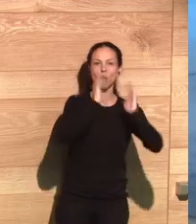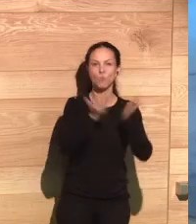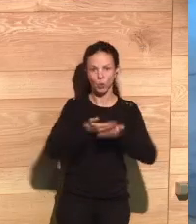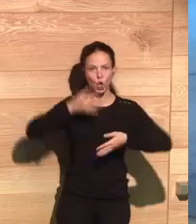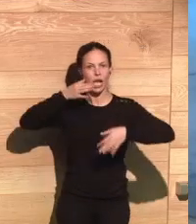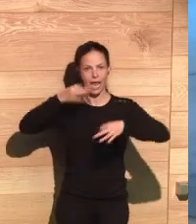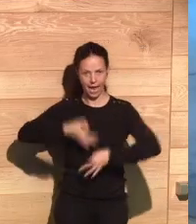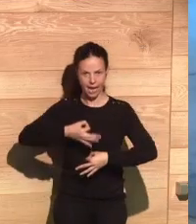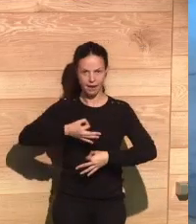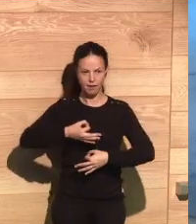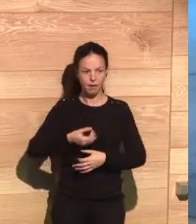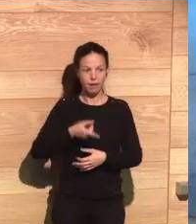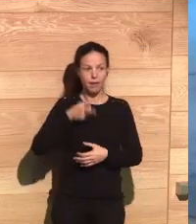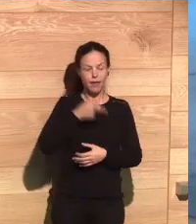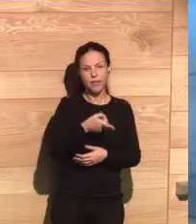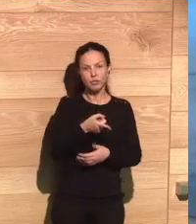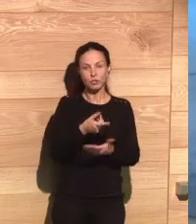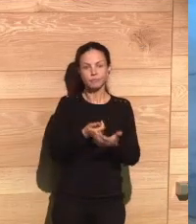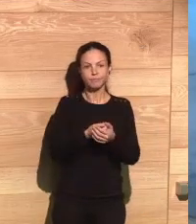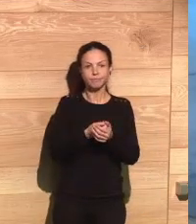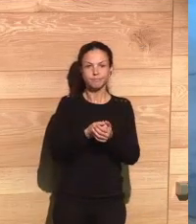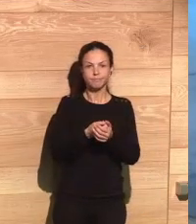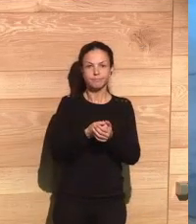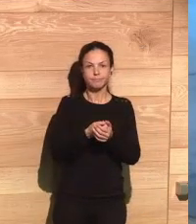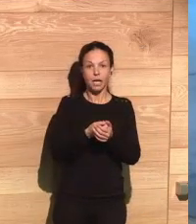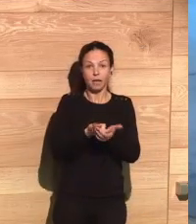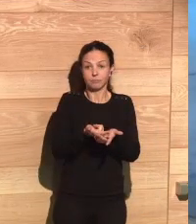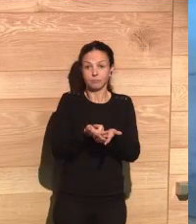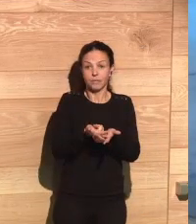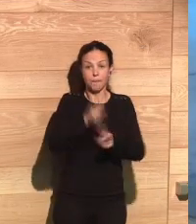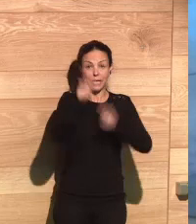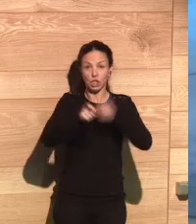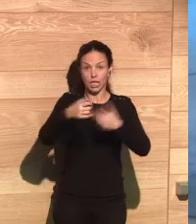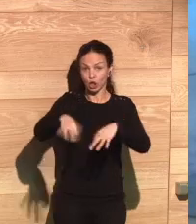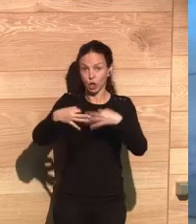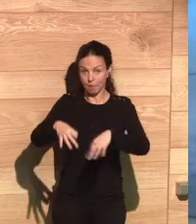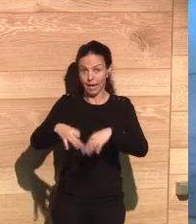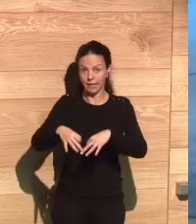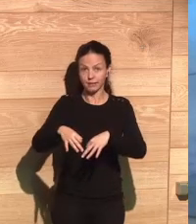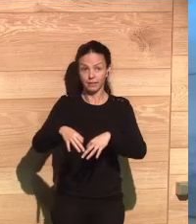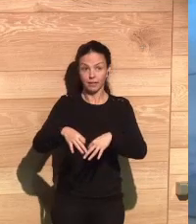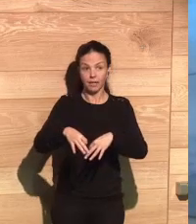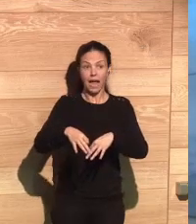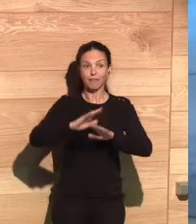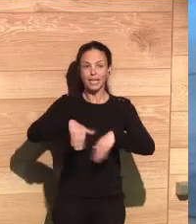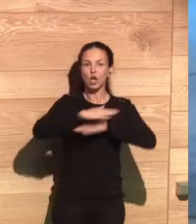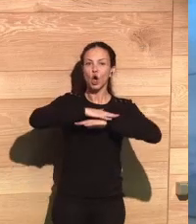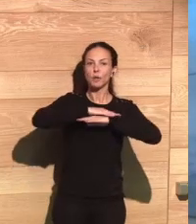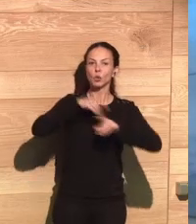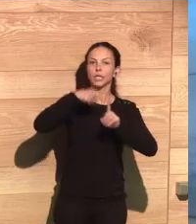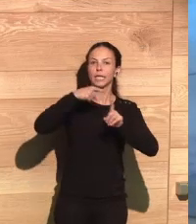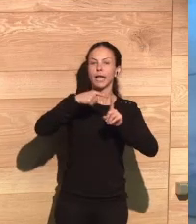people's choice environments to get you to behave in certain ways. And governments have been doing that, especially in the UK, for a very long time. And